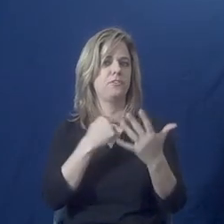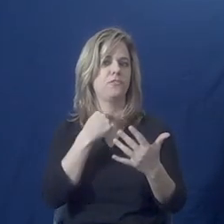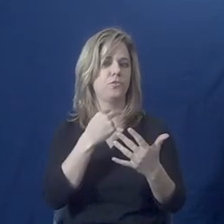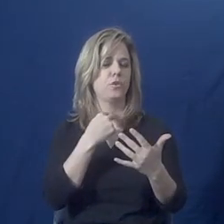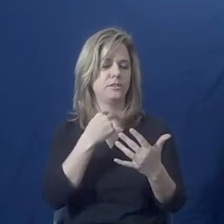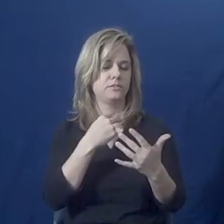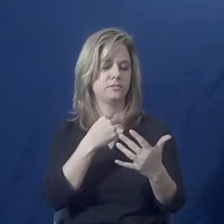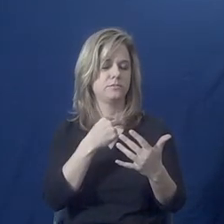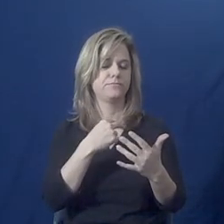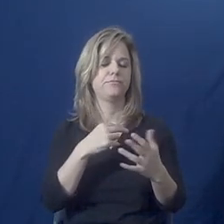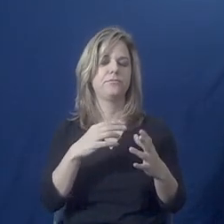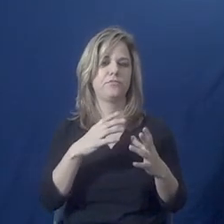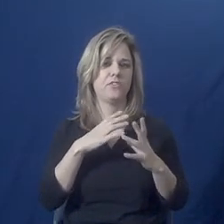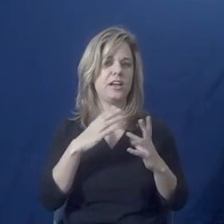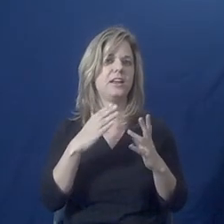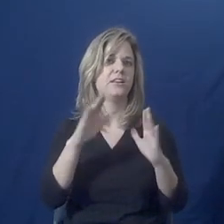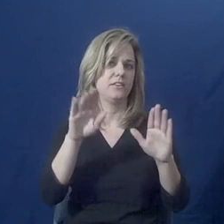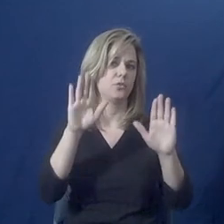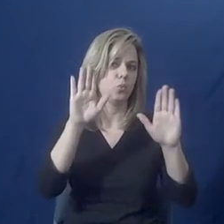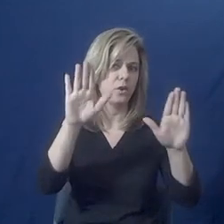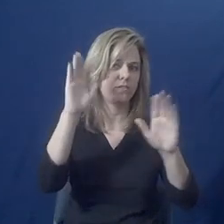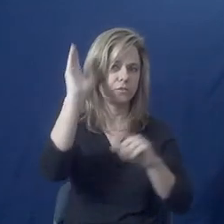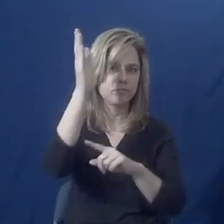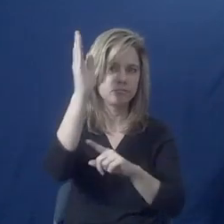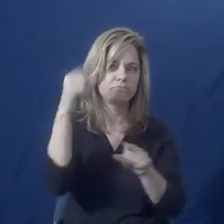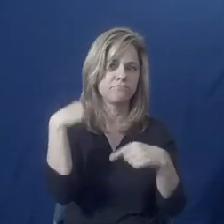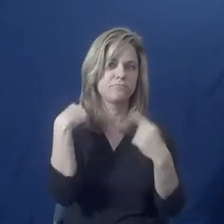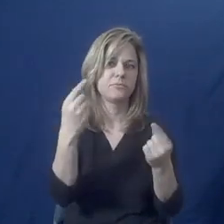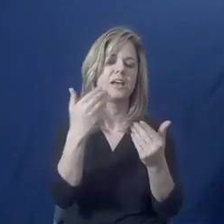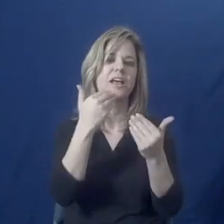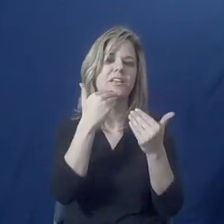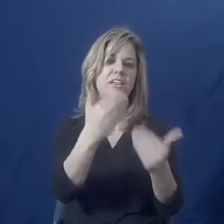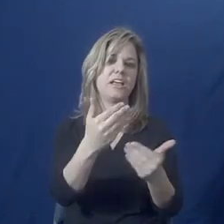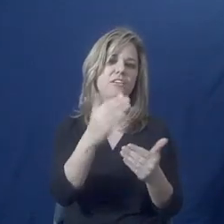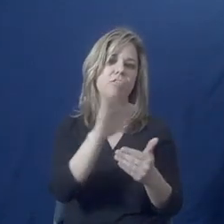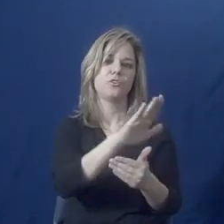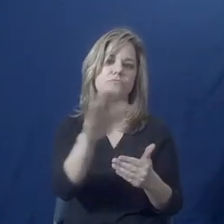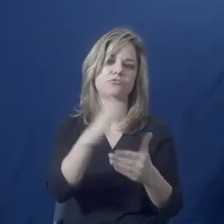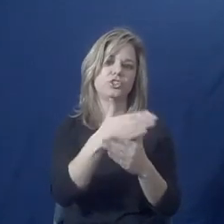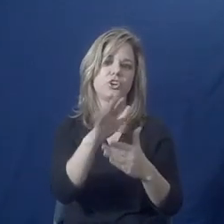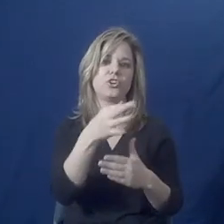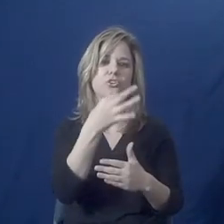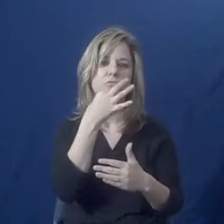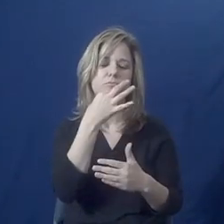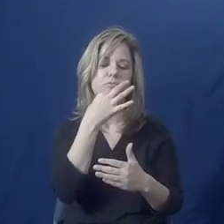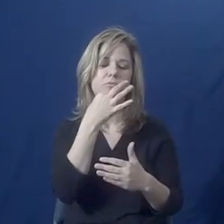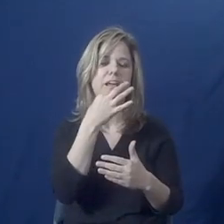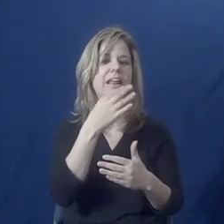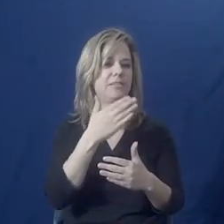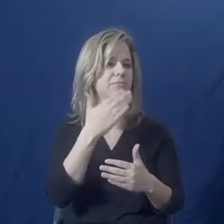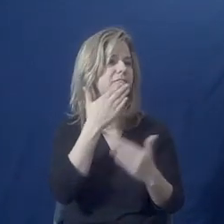everyone who took the time to join us today. Thank you.